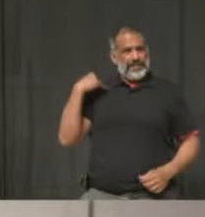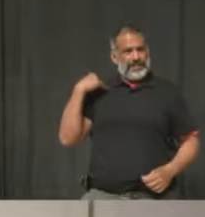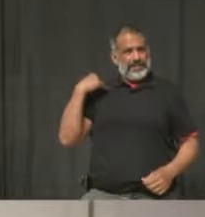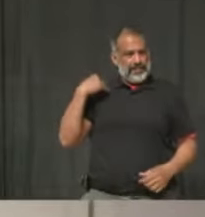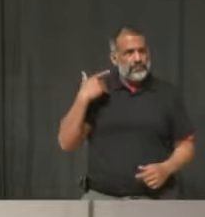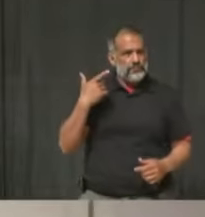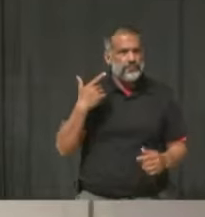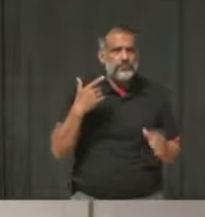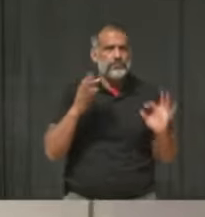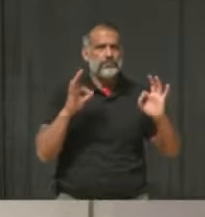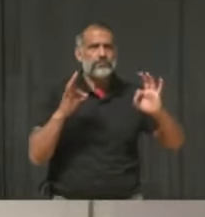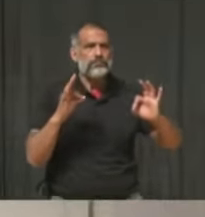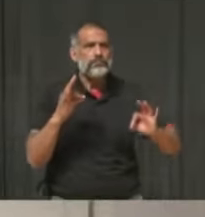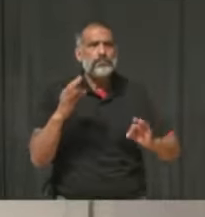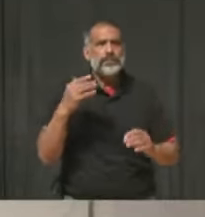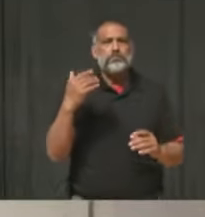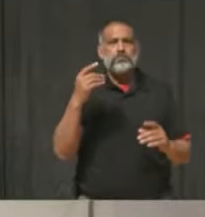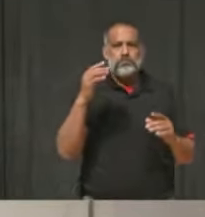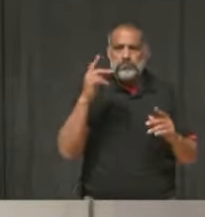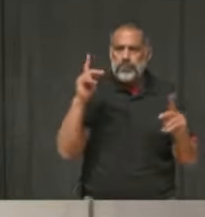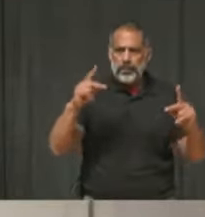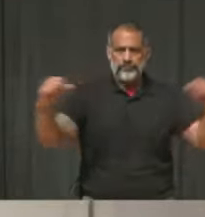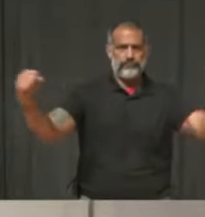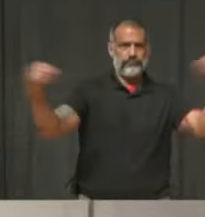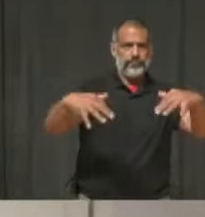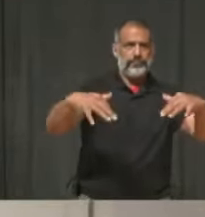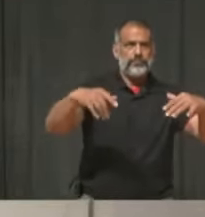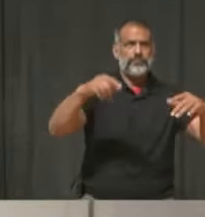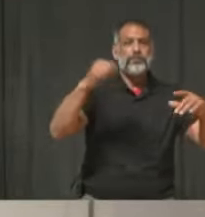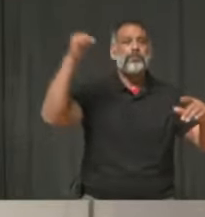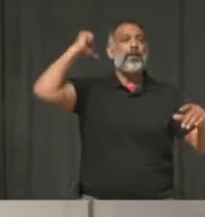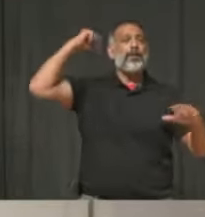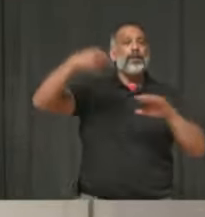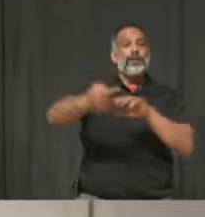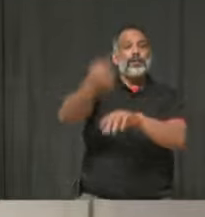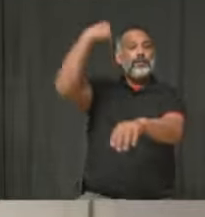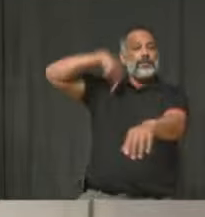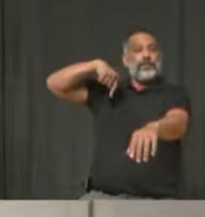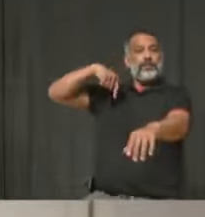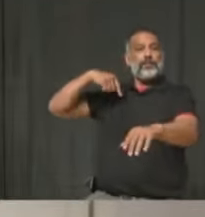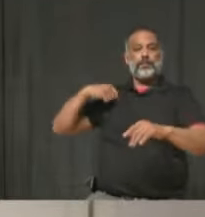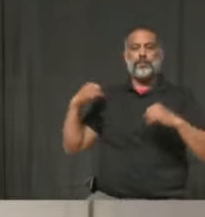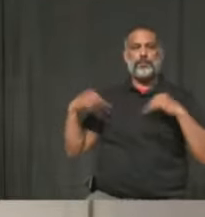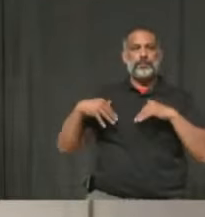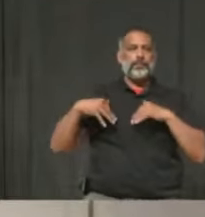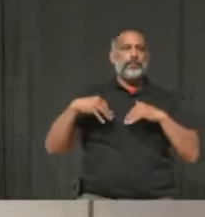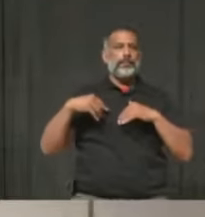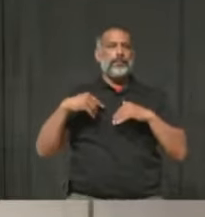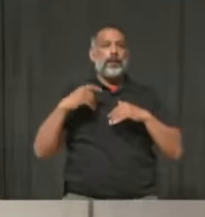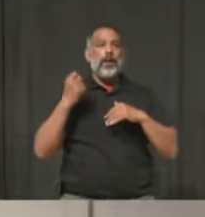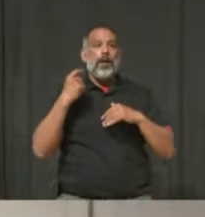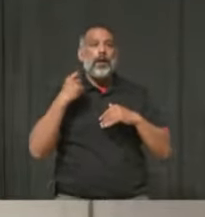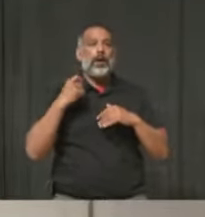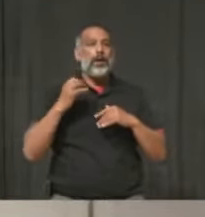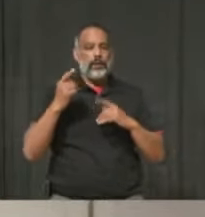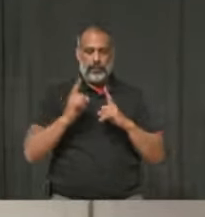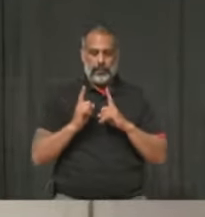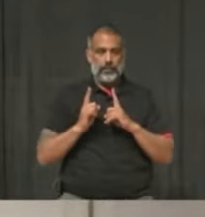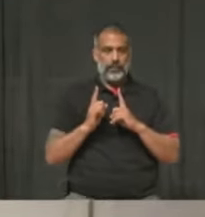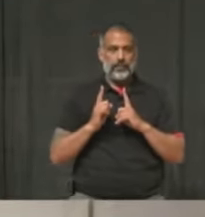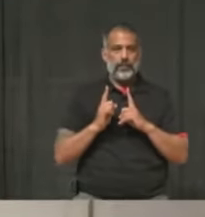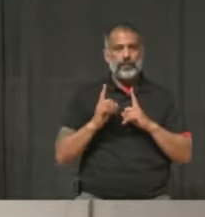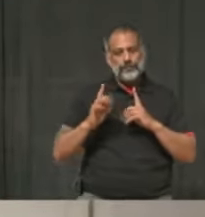people meeting on a backyard from a house, but outside clearly, but not sticking